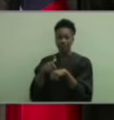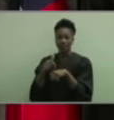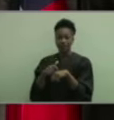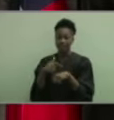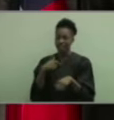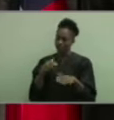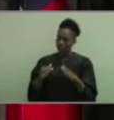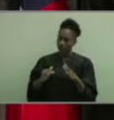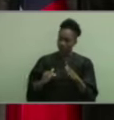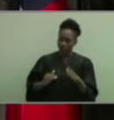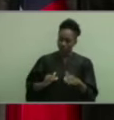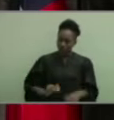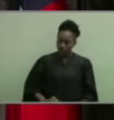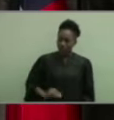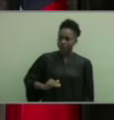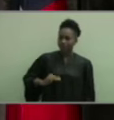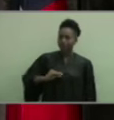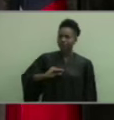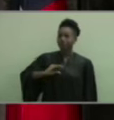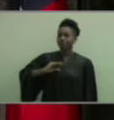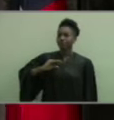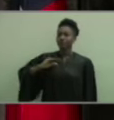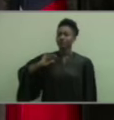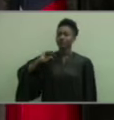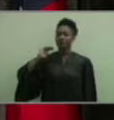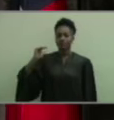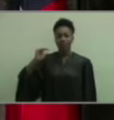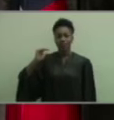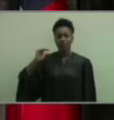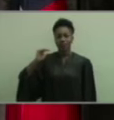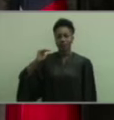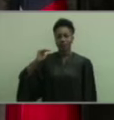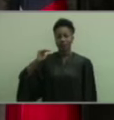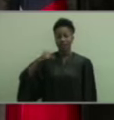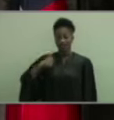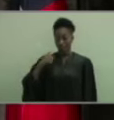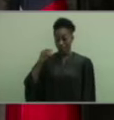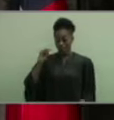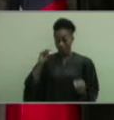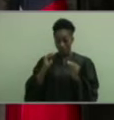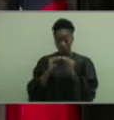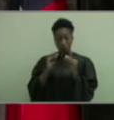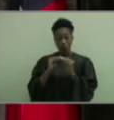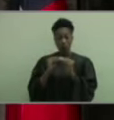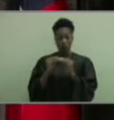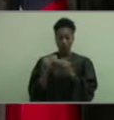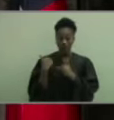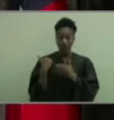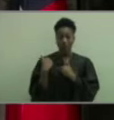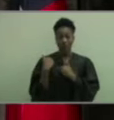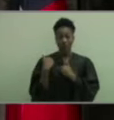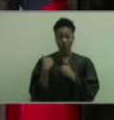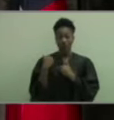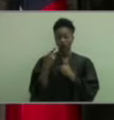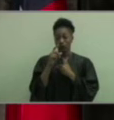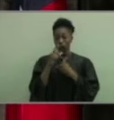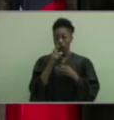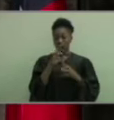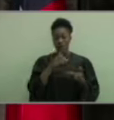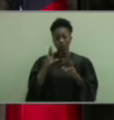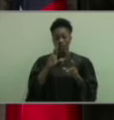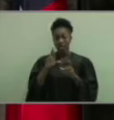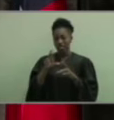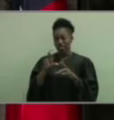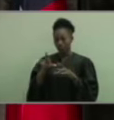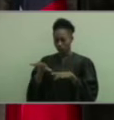has led me to become a more focused, outgoing, and responsible individual who's ready to tackle college and what lies after. I'm